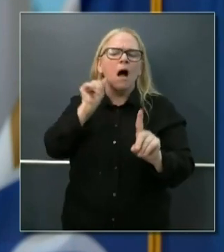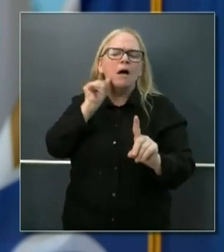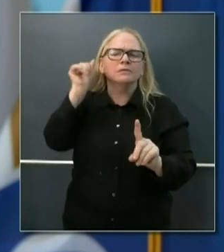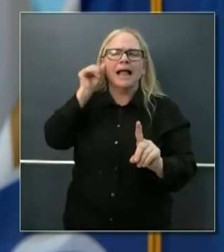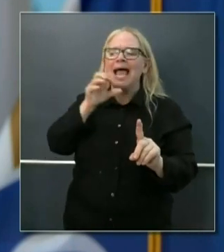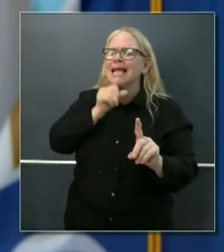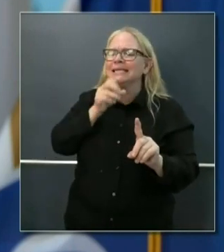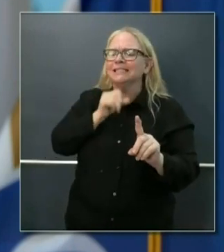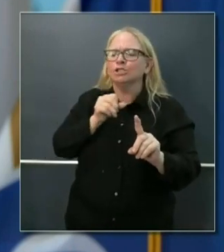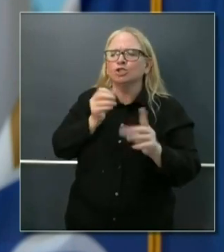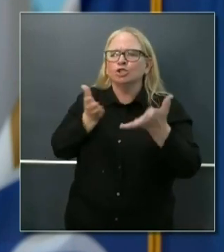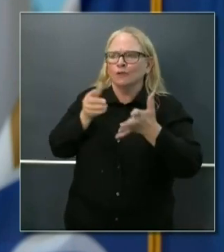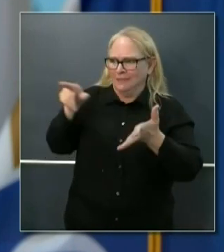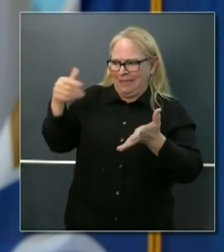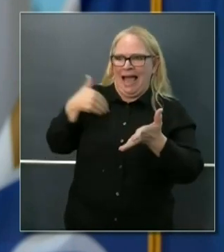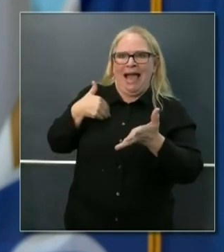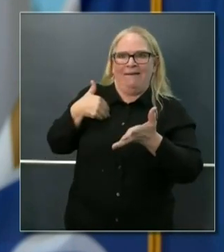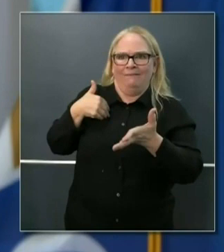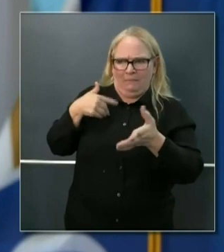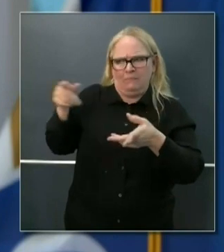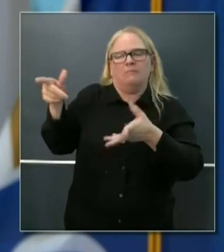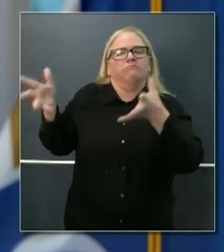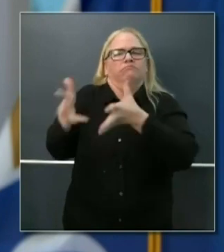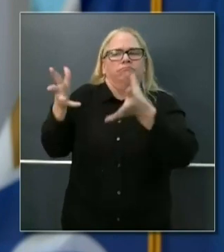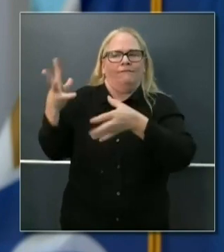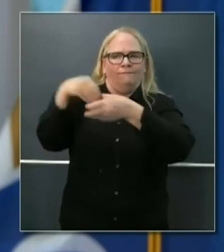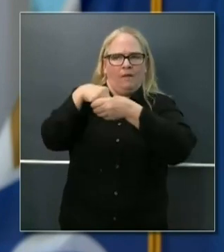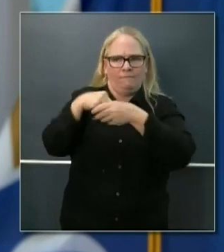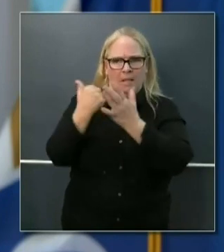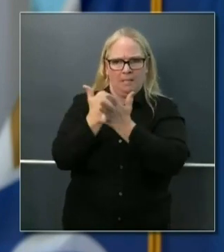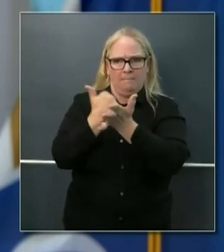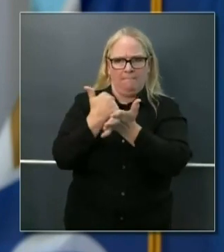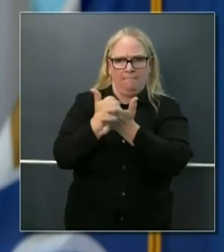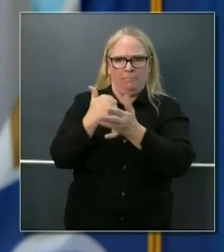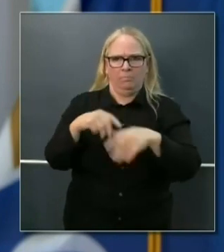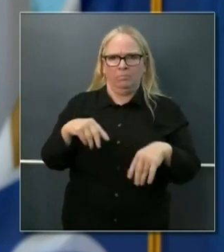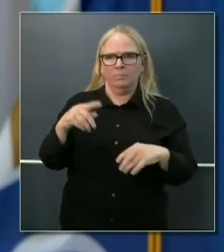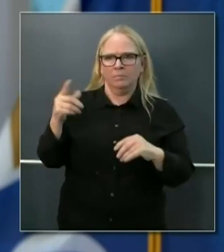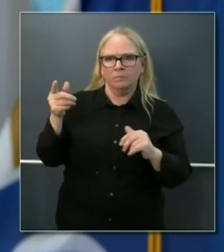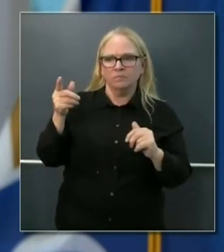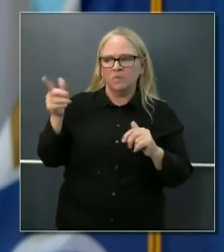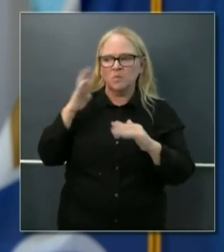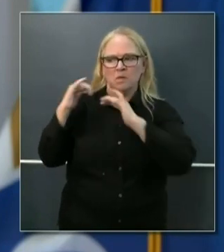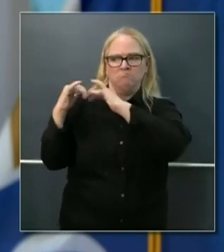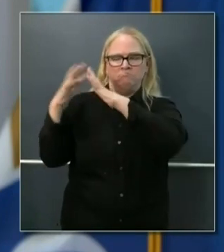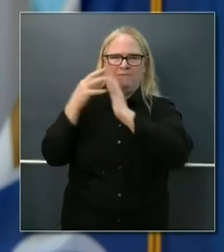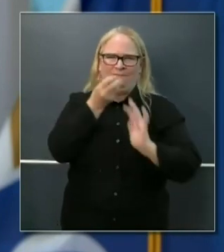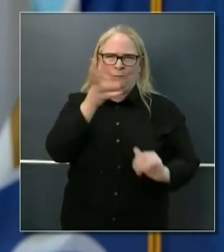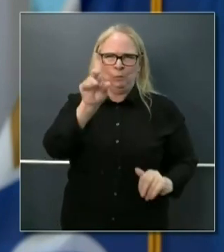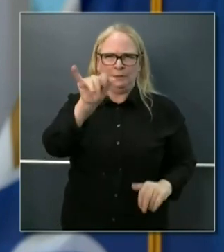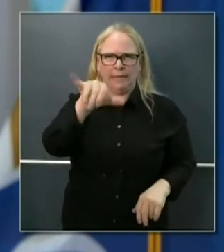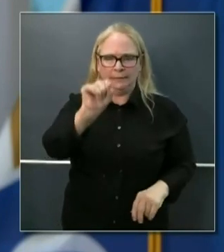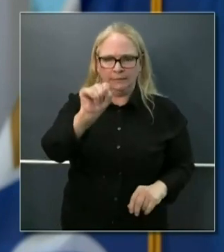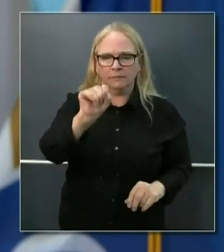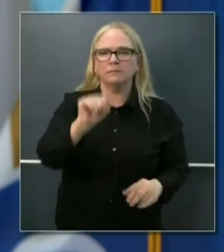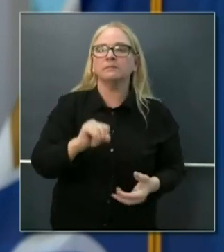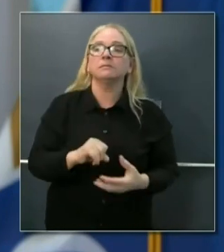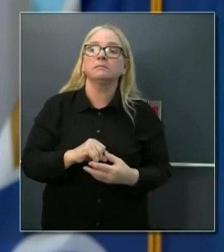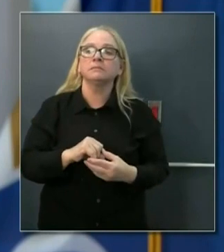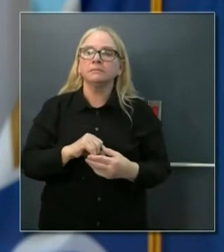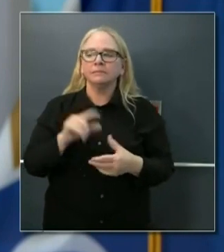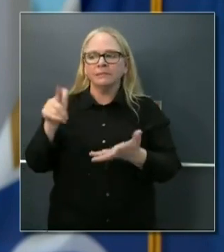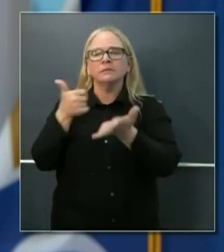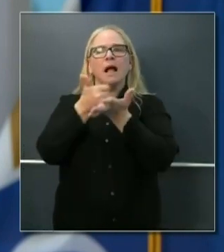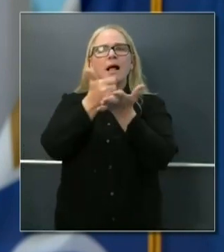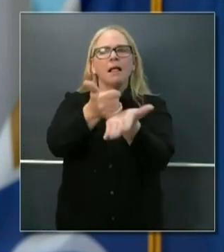promoting this program and getting it up and running over the next days and weeks and hopefully seeing this scaled throughout the state of